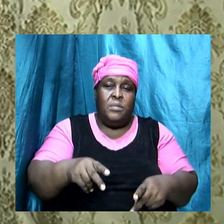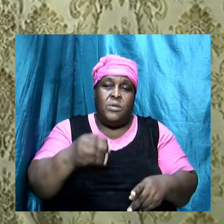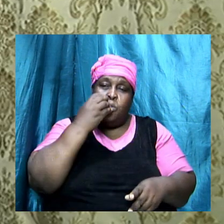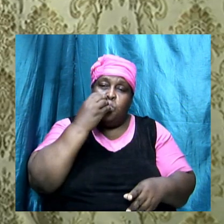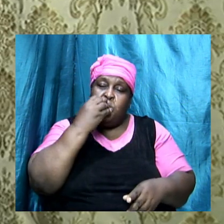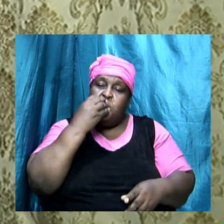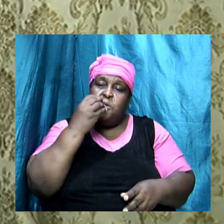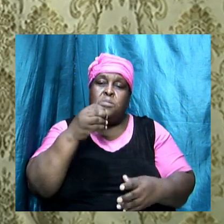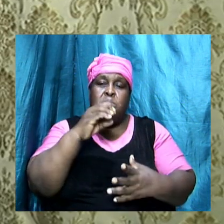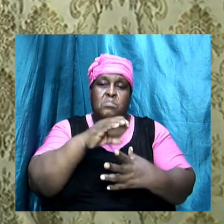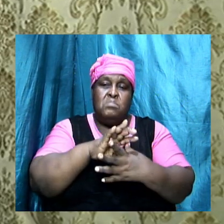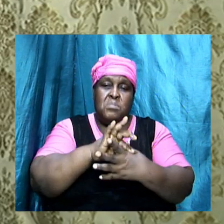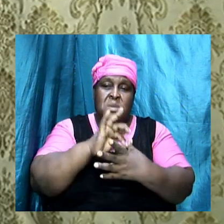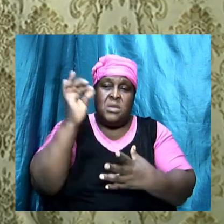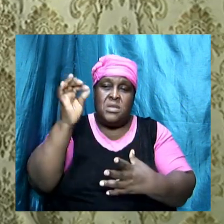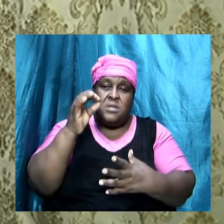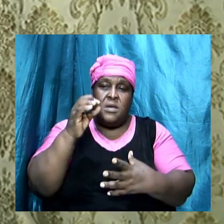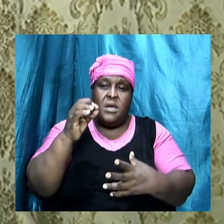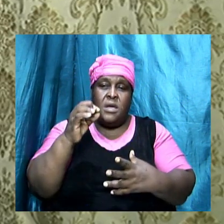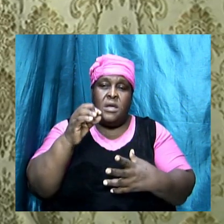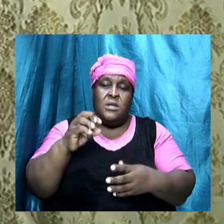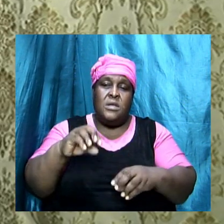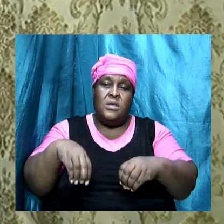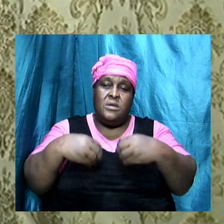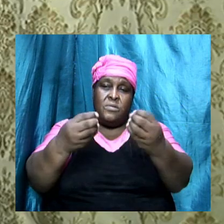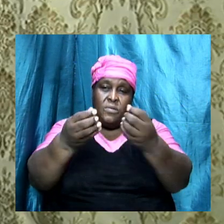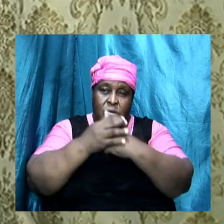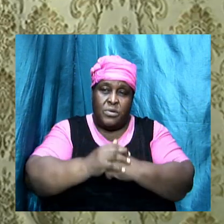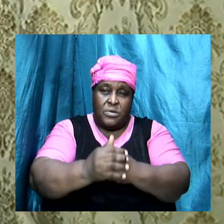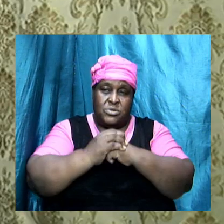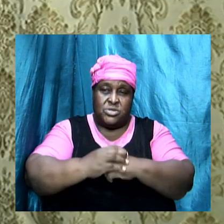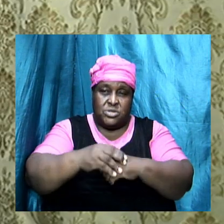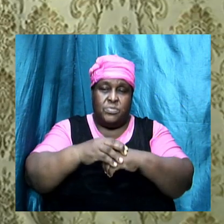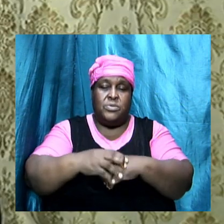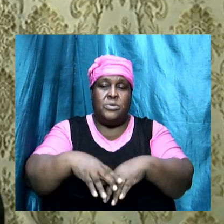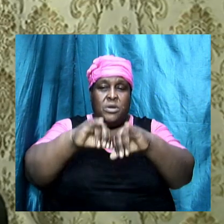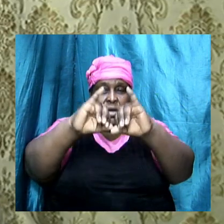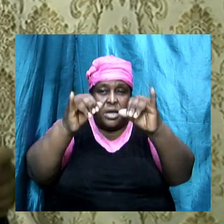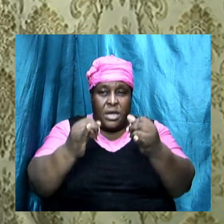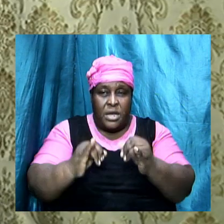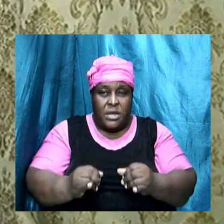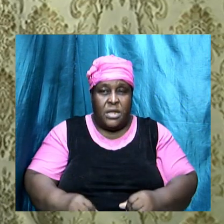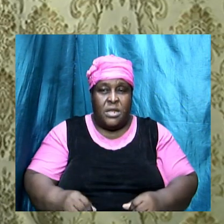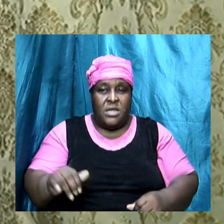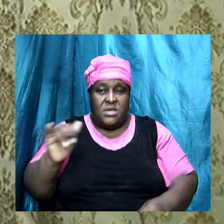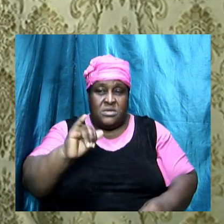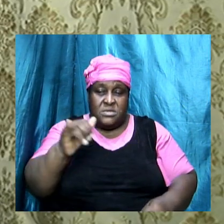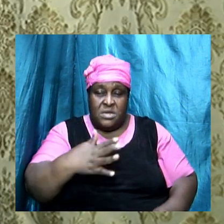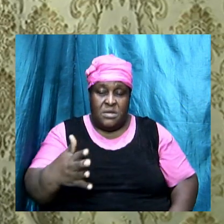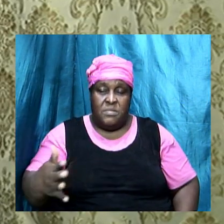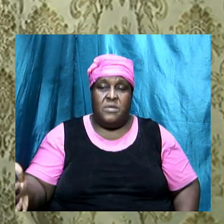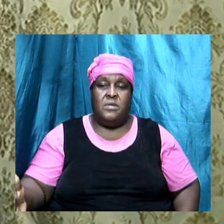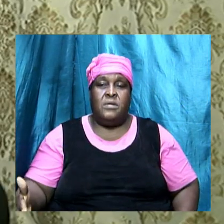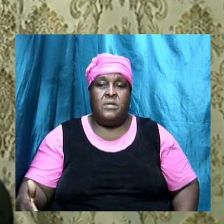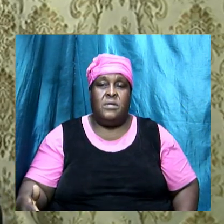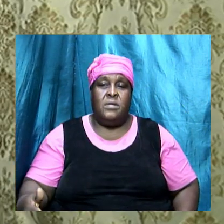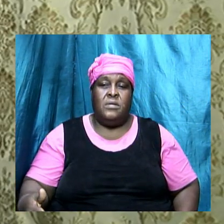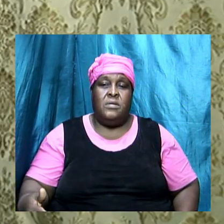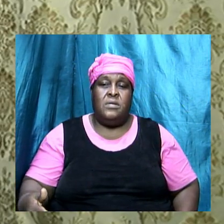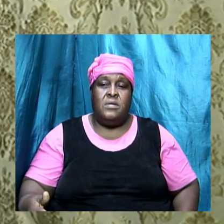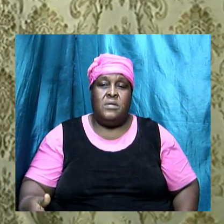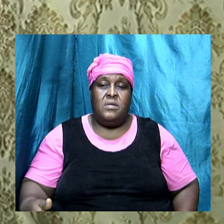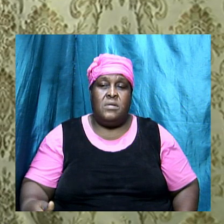idols and into acts of fornication this very same thing which was